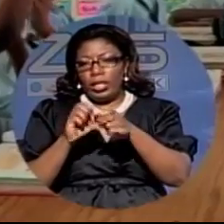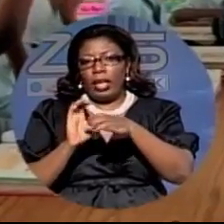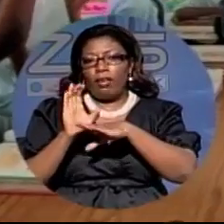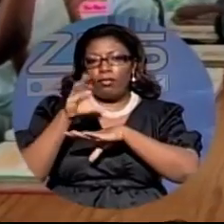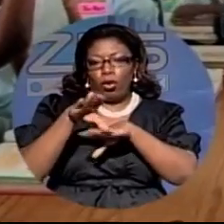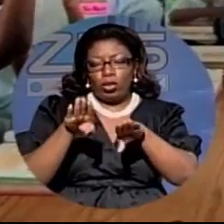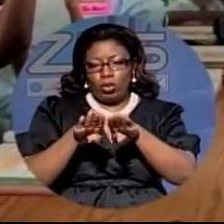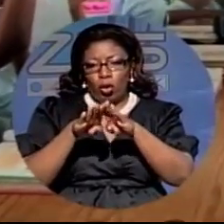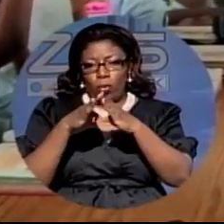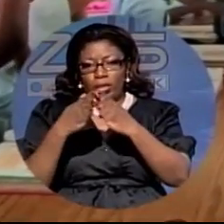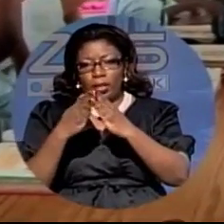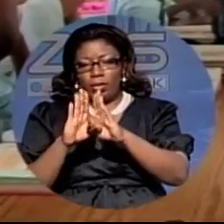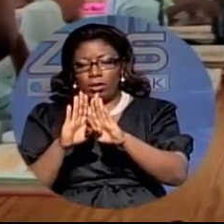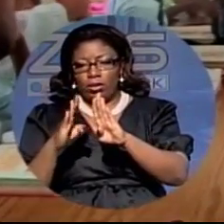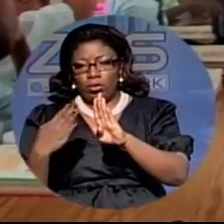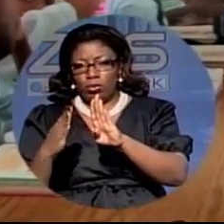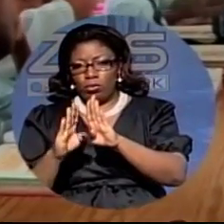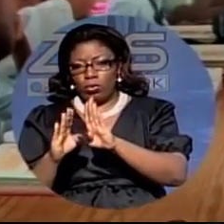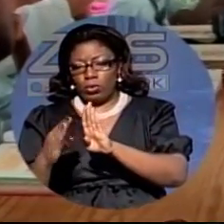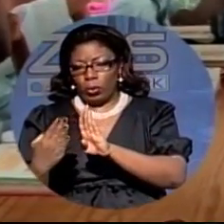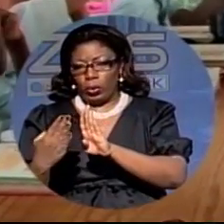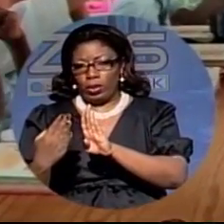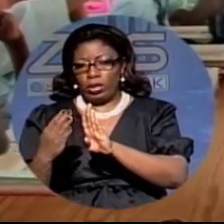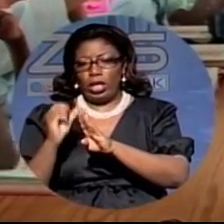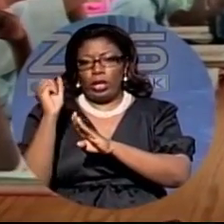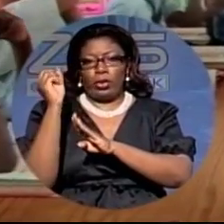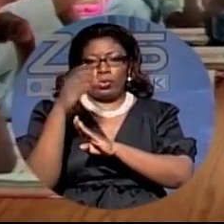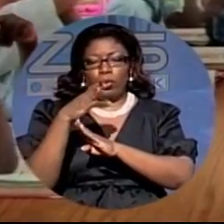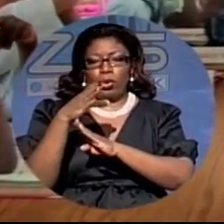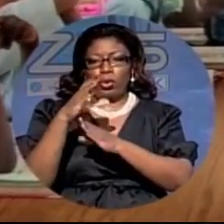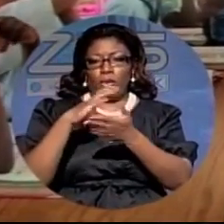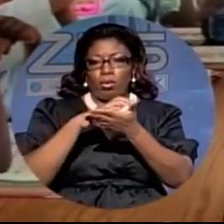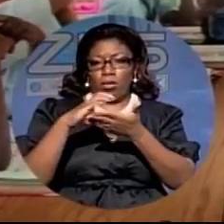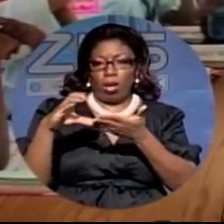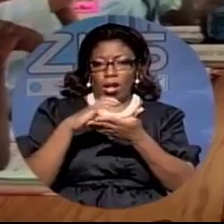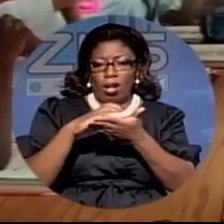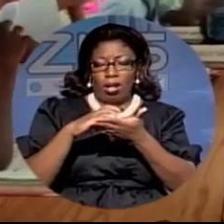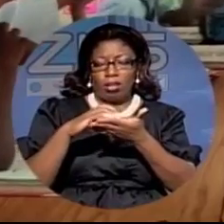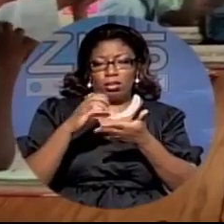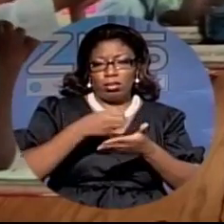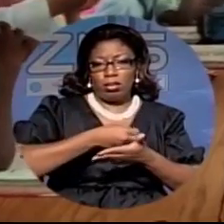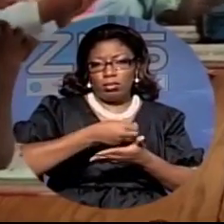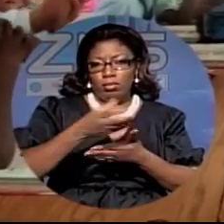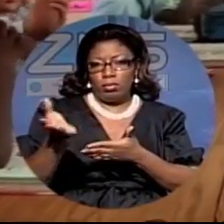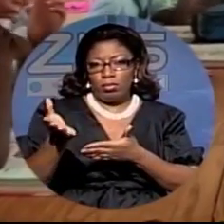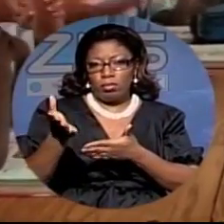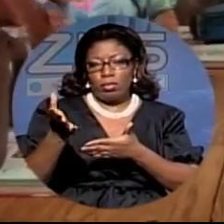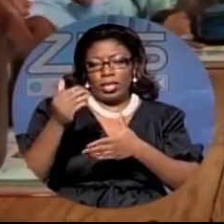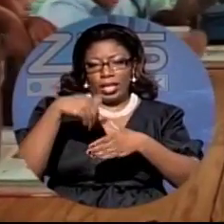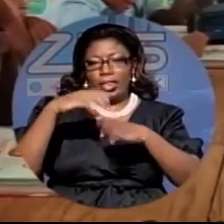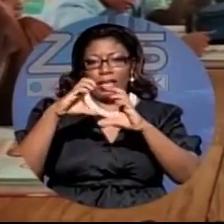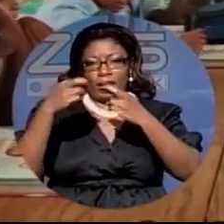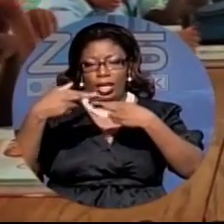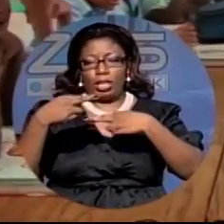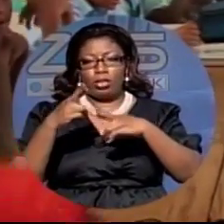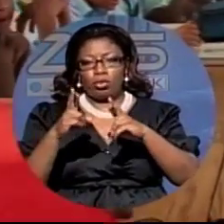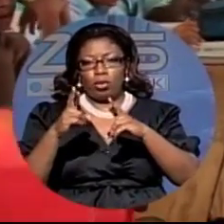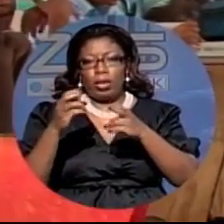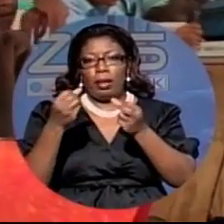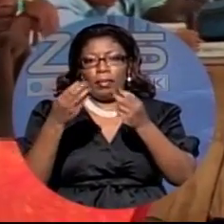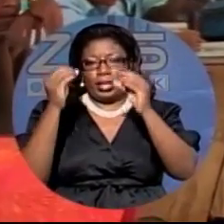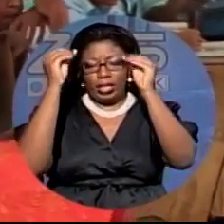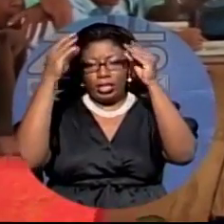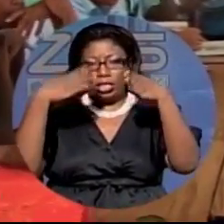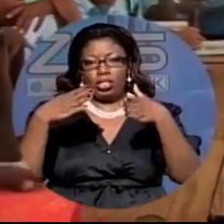cupboards and they threw flashcards and other items over the classrooms but my teachers have